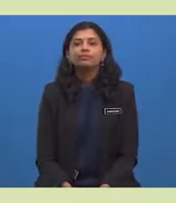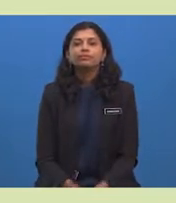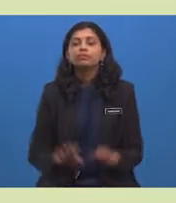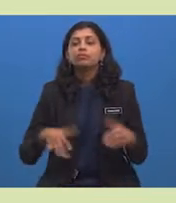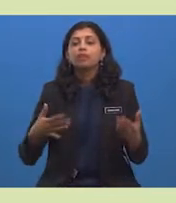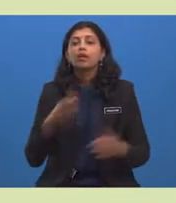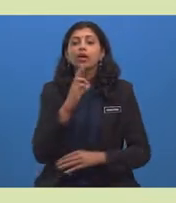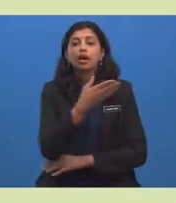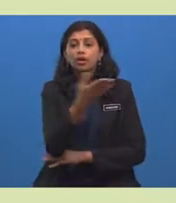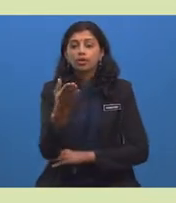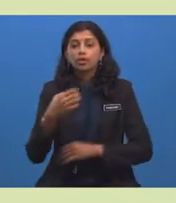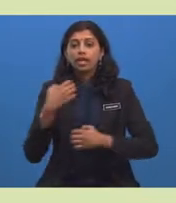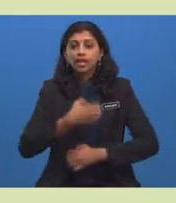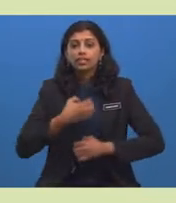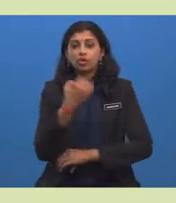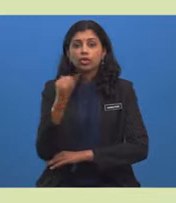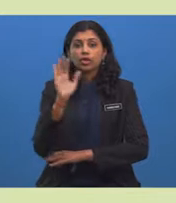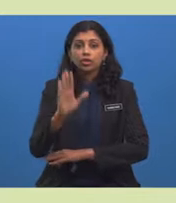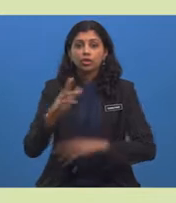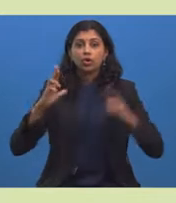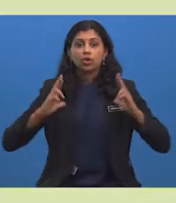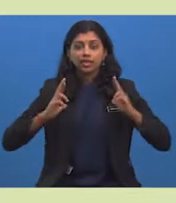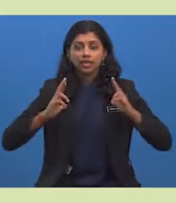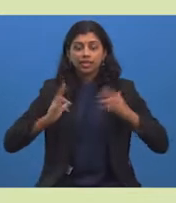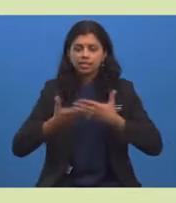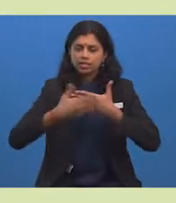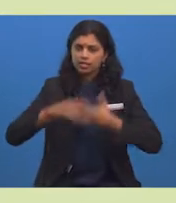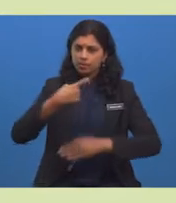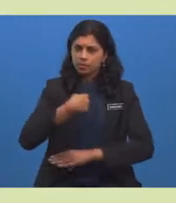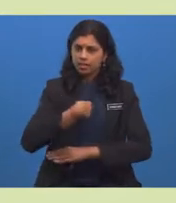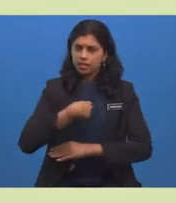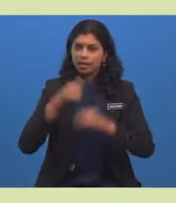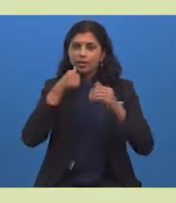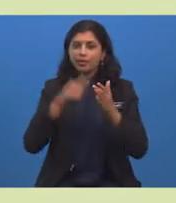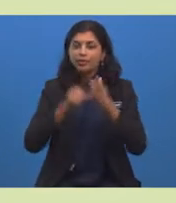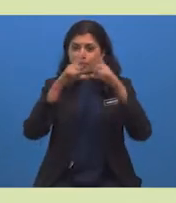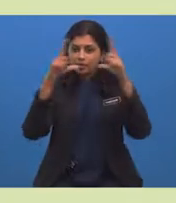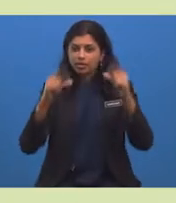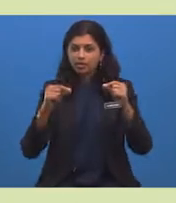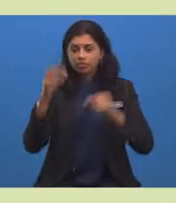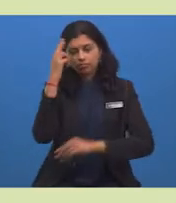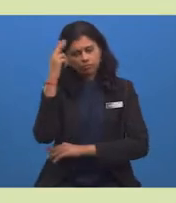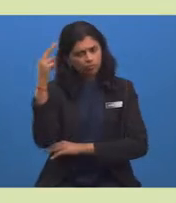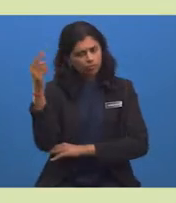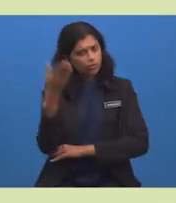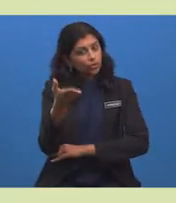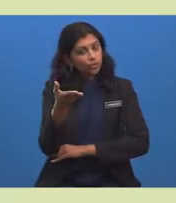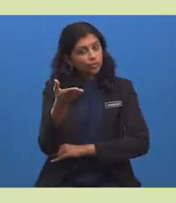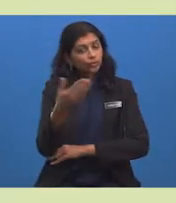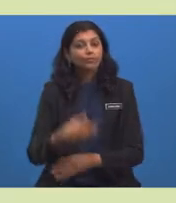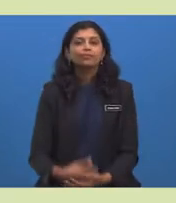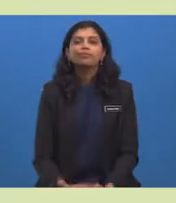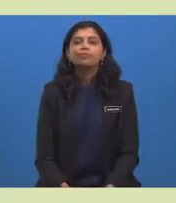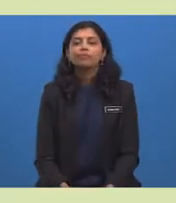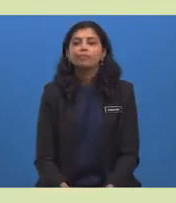How are you enjoying your holiday? Send me a postcard. Miss you, Shui